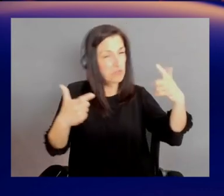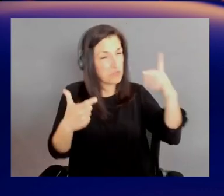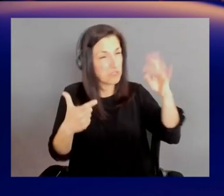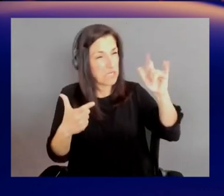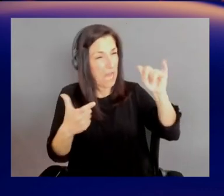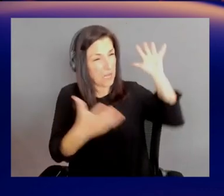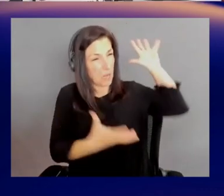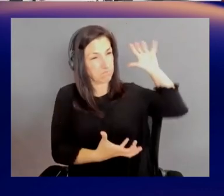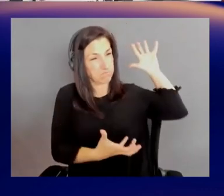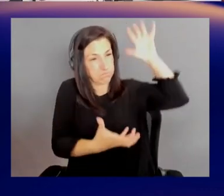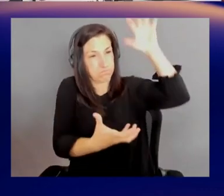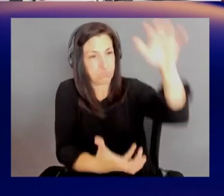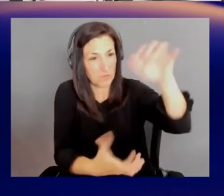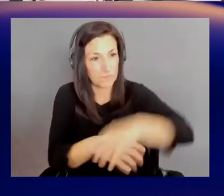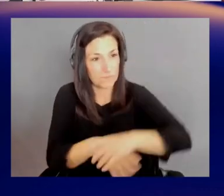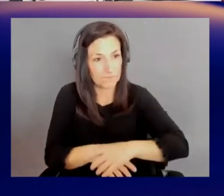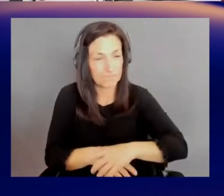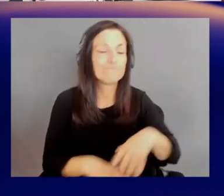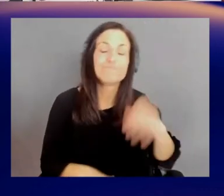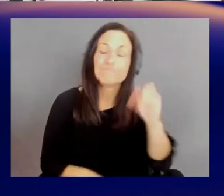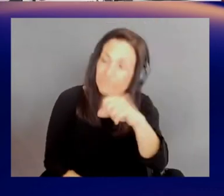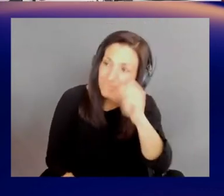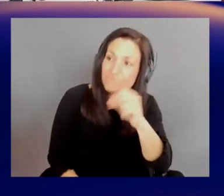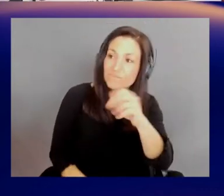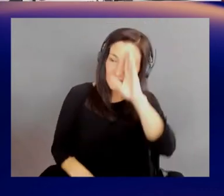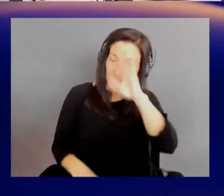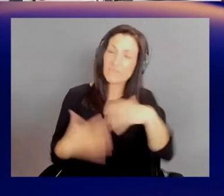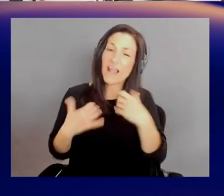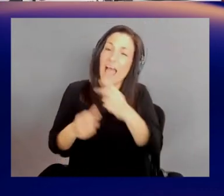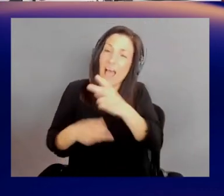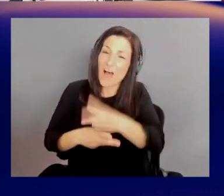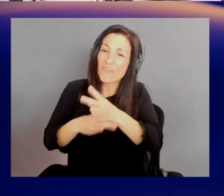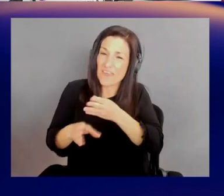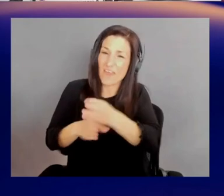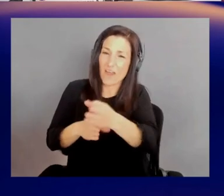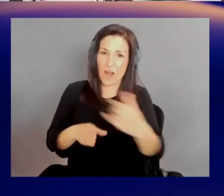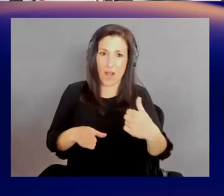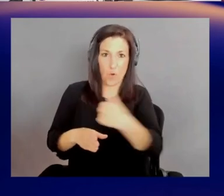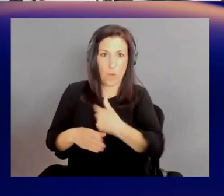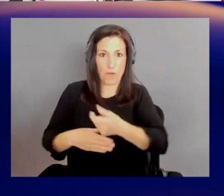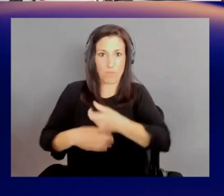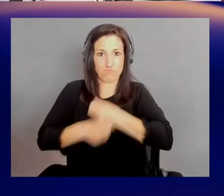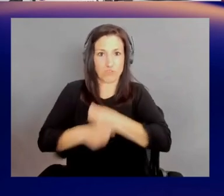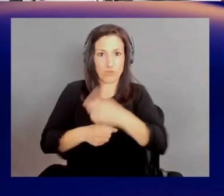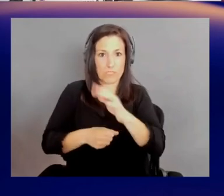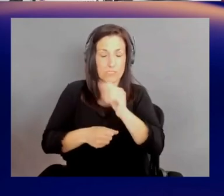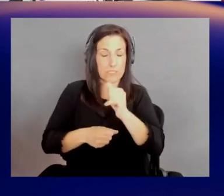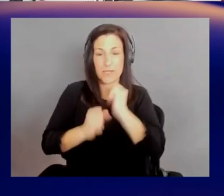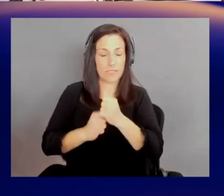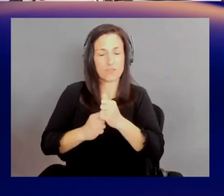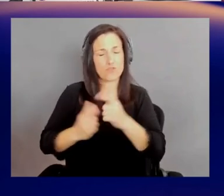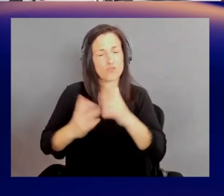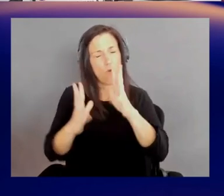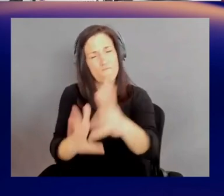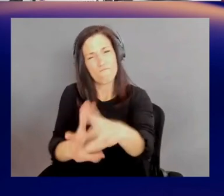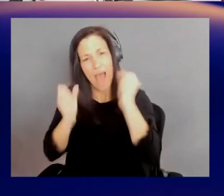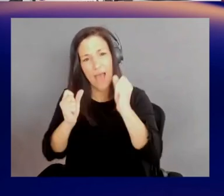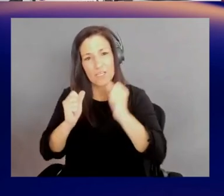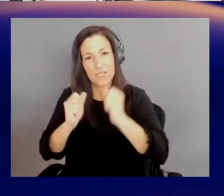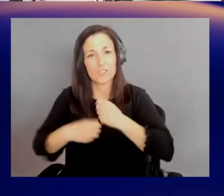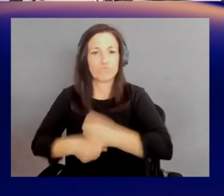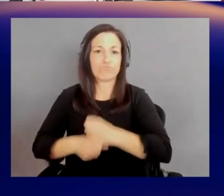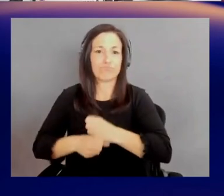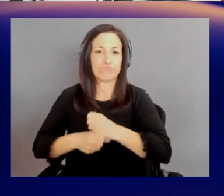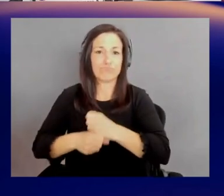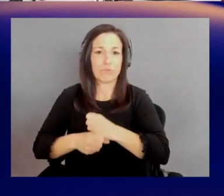space in particular, the rate at which we're producing data is unprecedented. Not just genomic data,